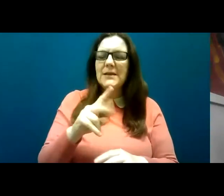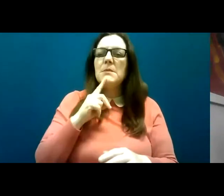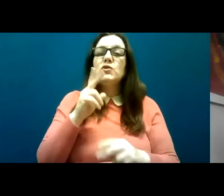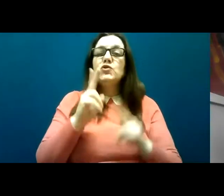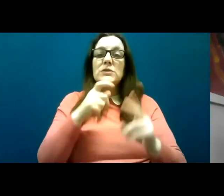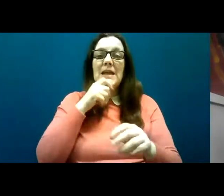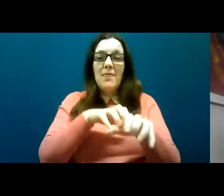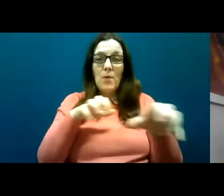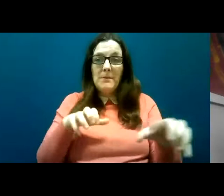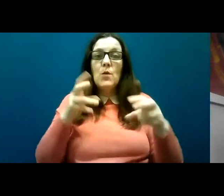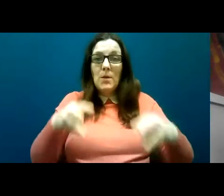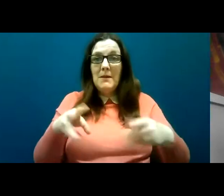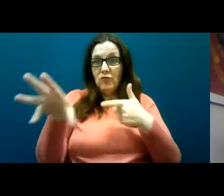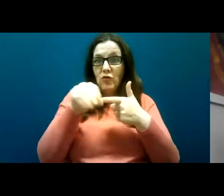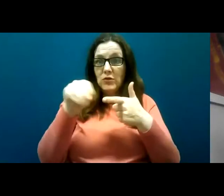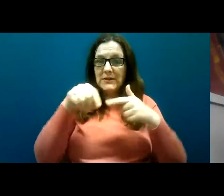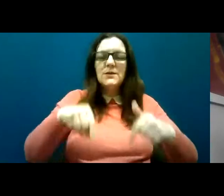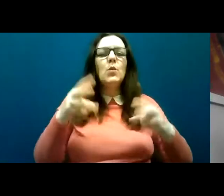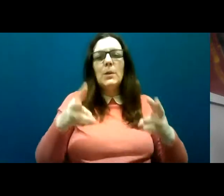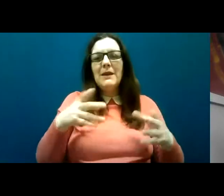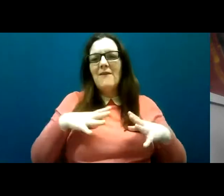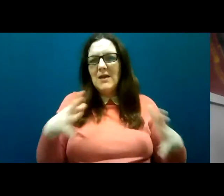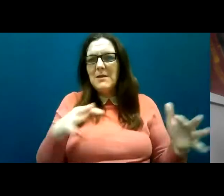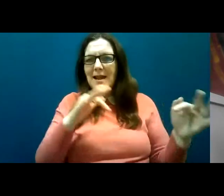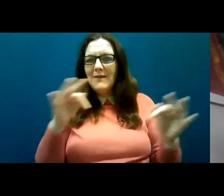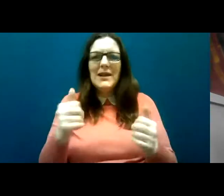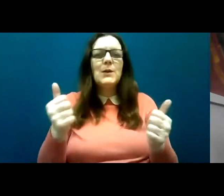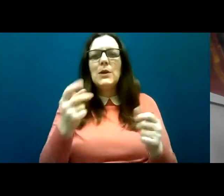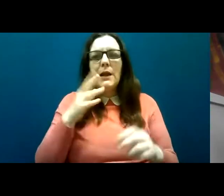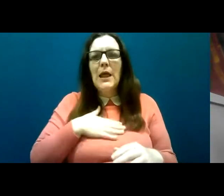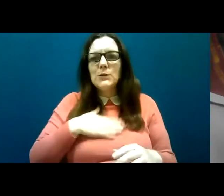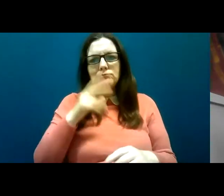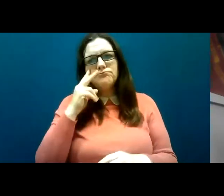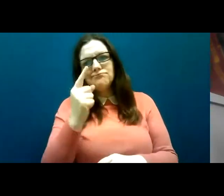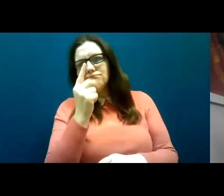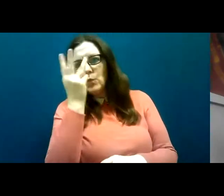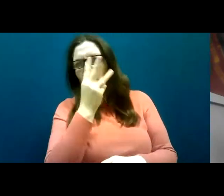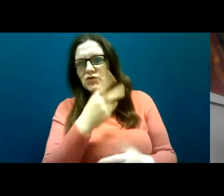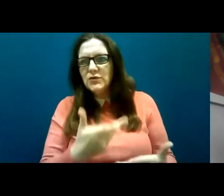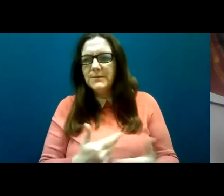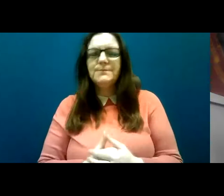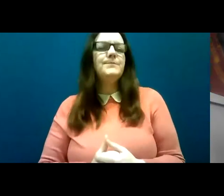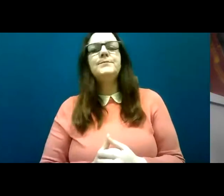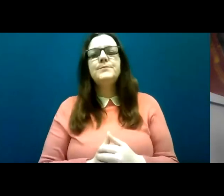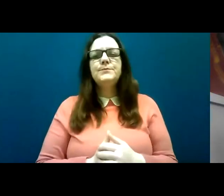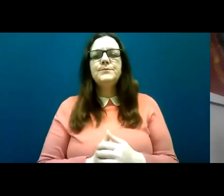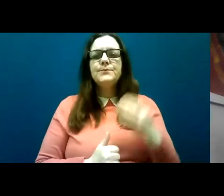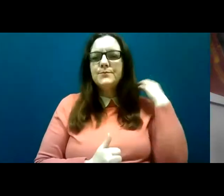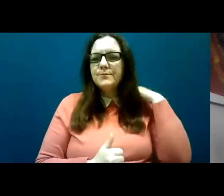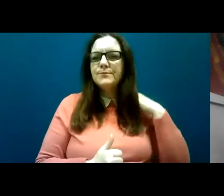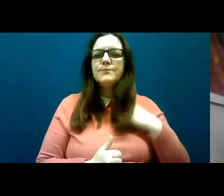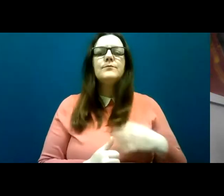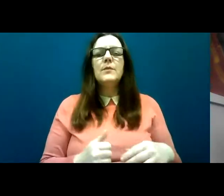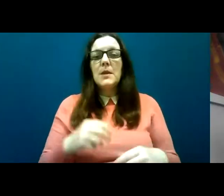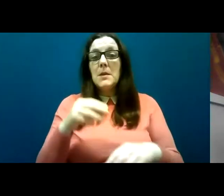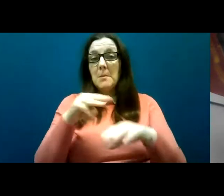is being recorded, so it will be available afterwards for anyone who wants to watch it. And the Minister also conveyed his